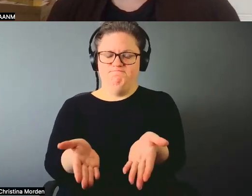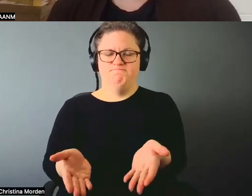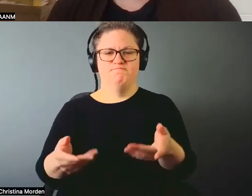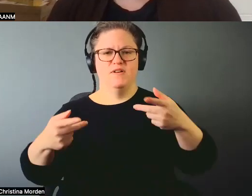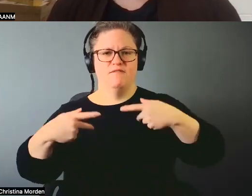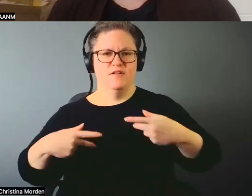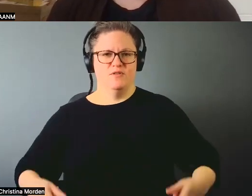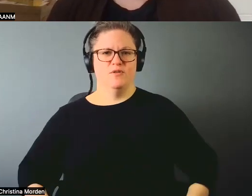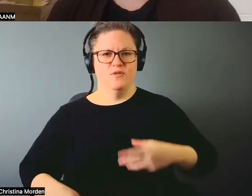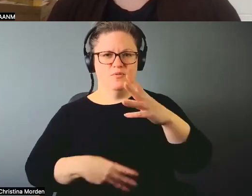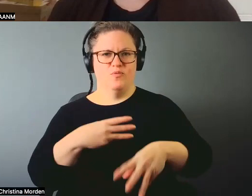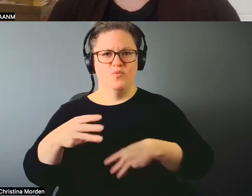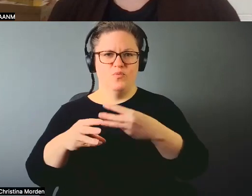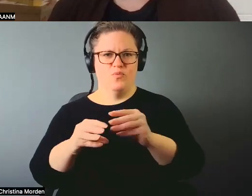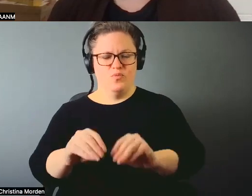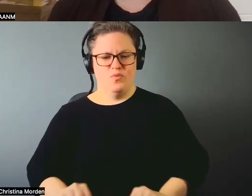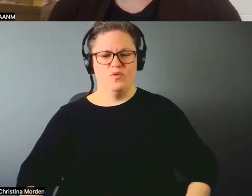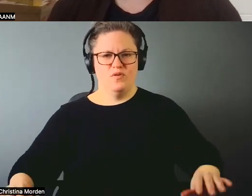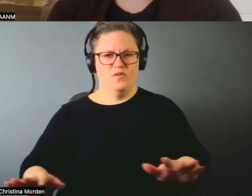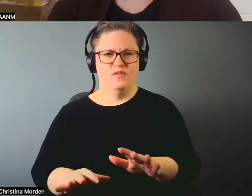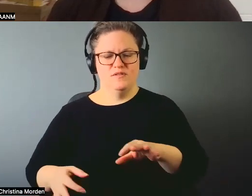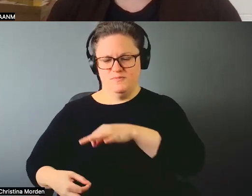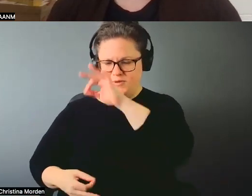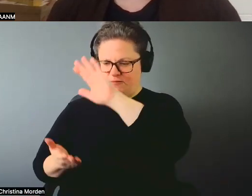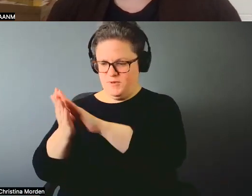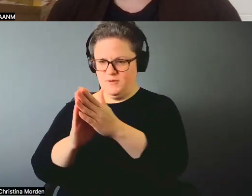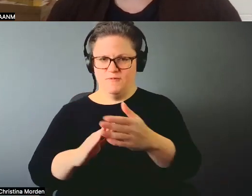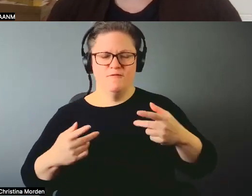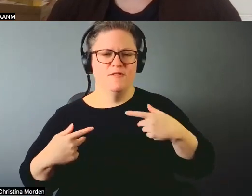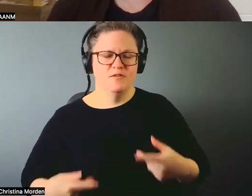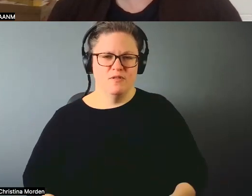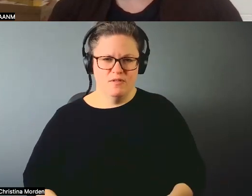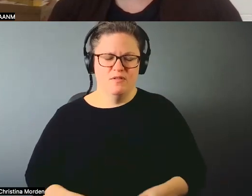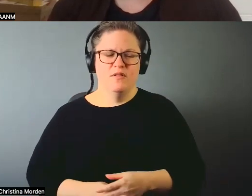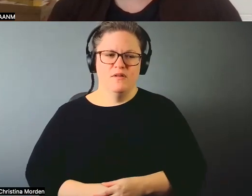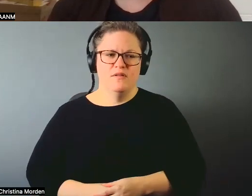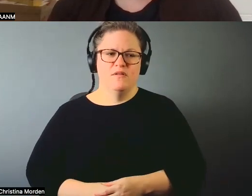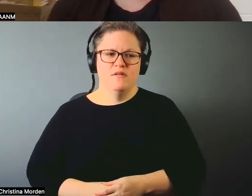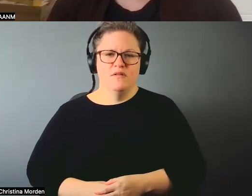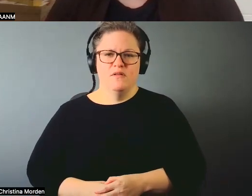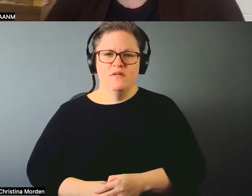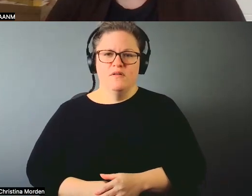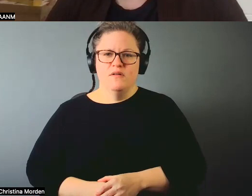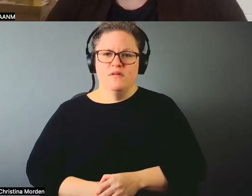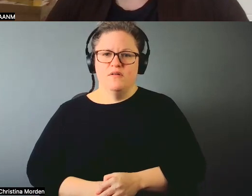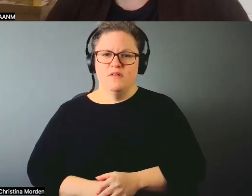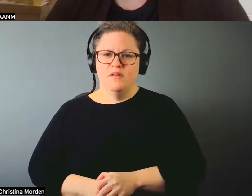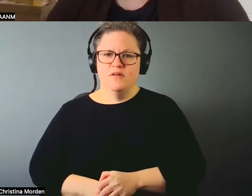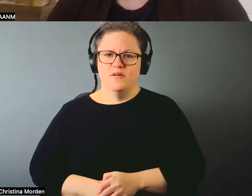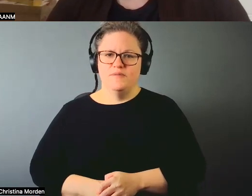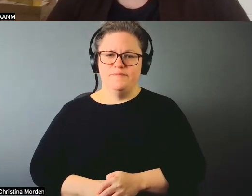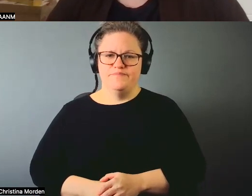that into the physical space. And, you know, let's face it, we're so a social